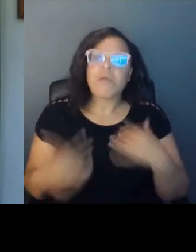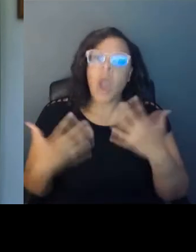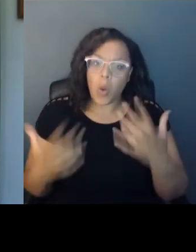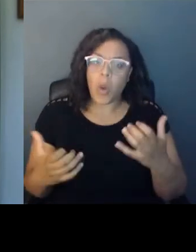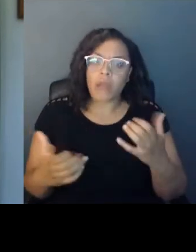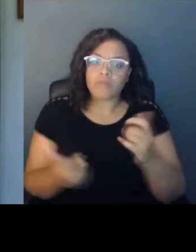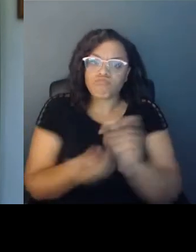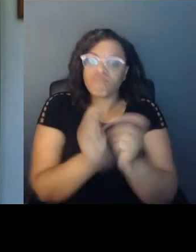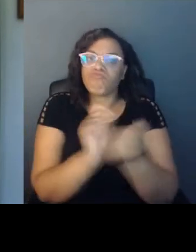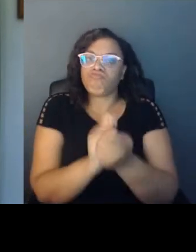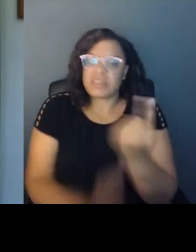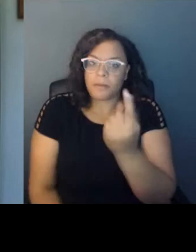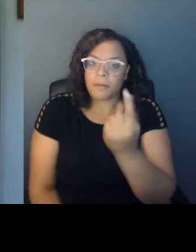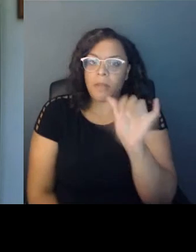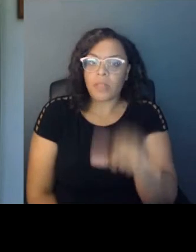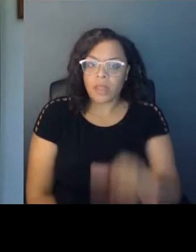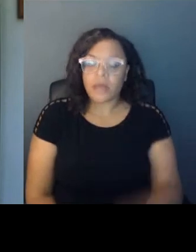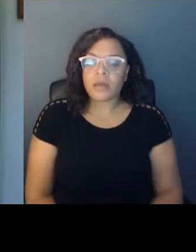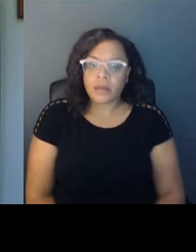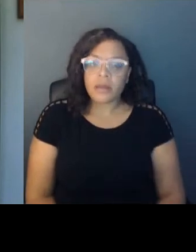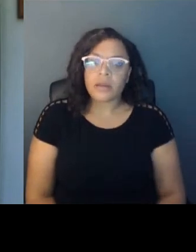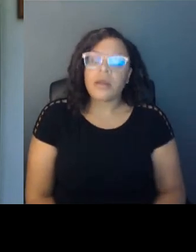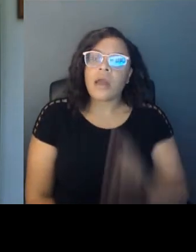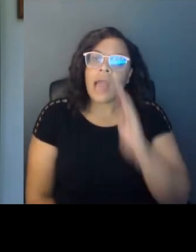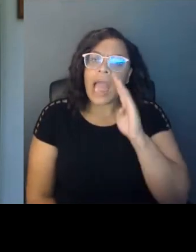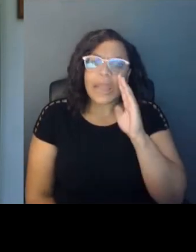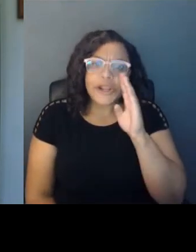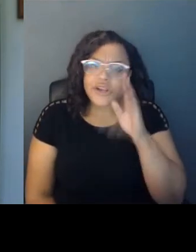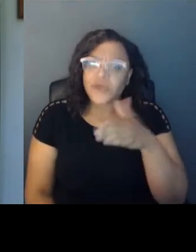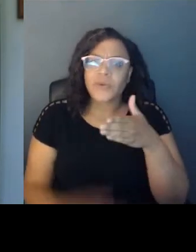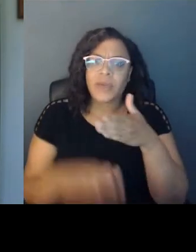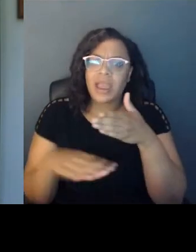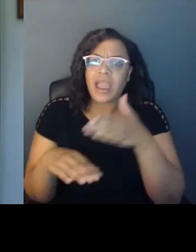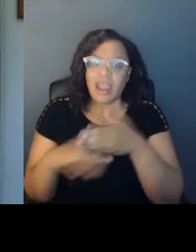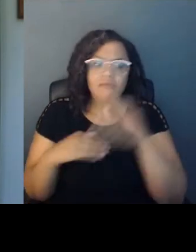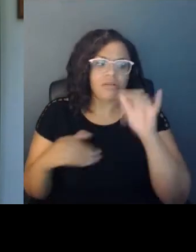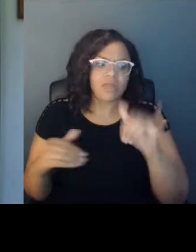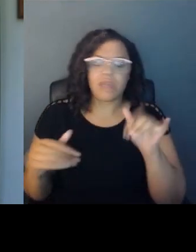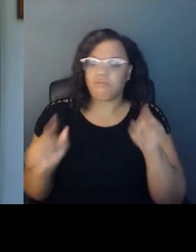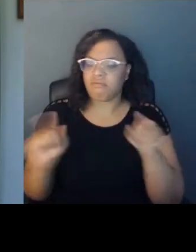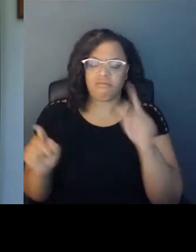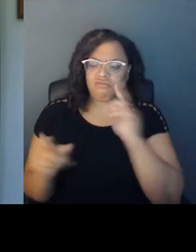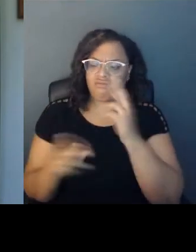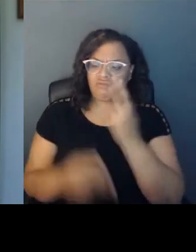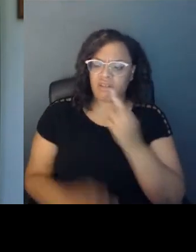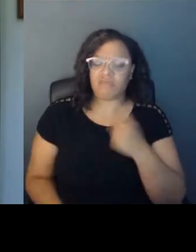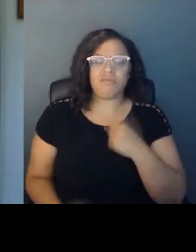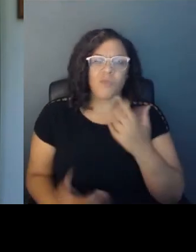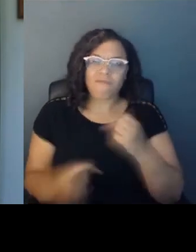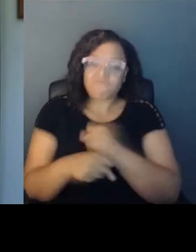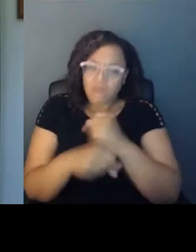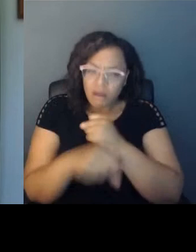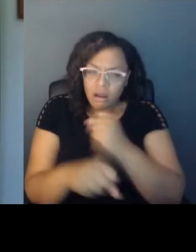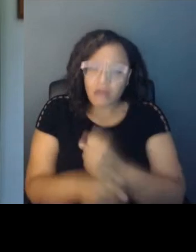And knew I wanted to, you know, fight it as much as I could. started to learn more about our history, collective history.